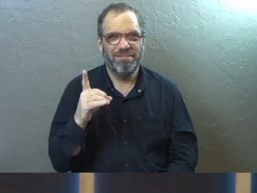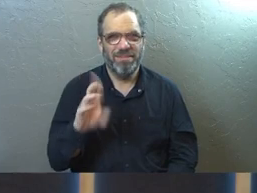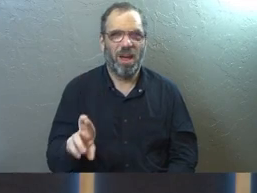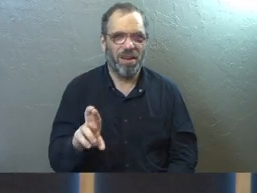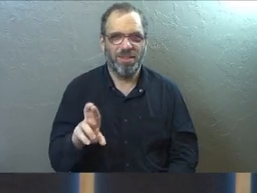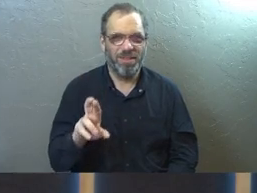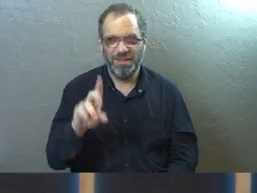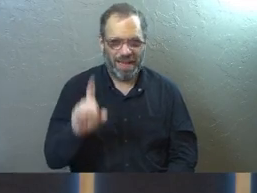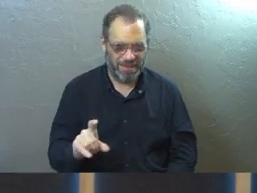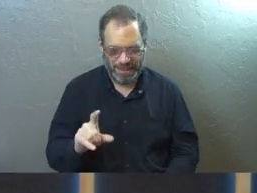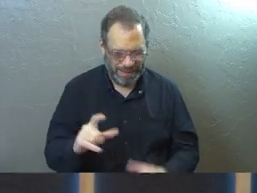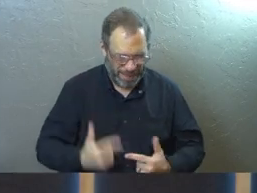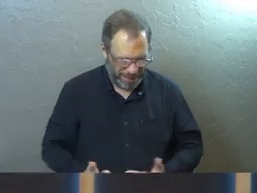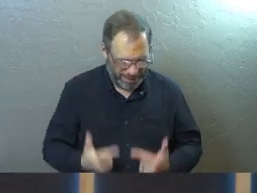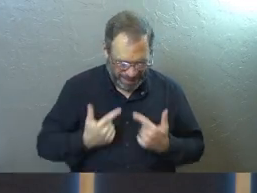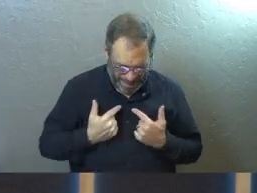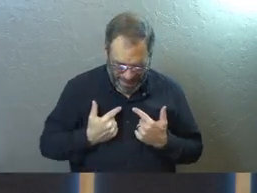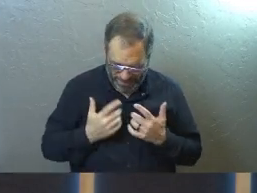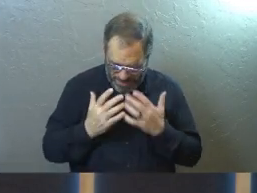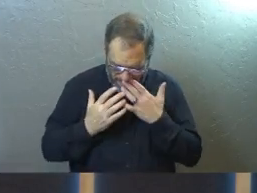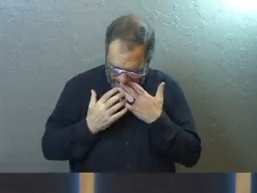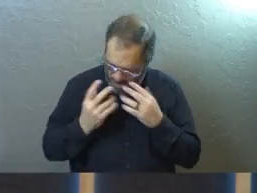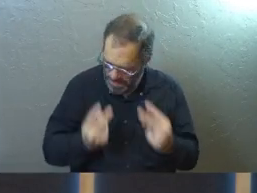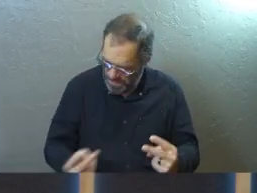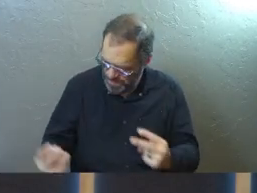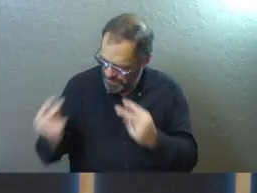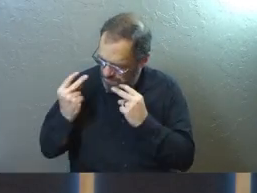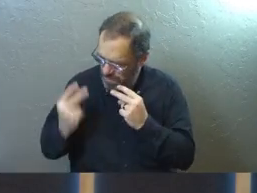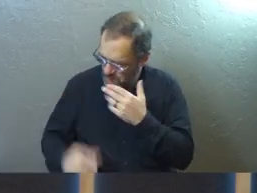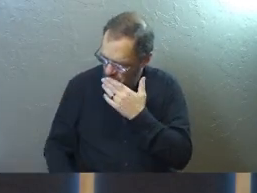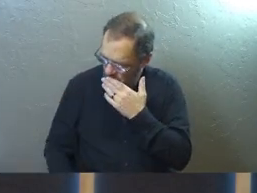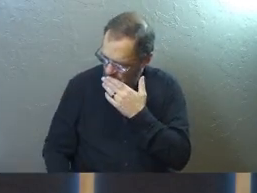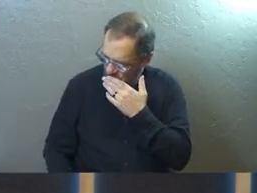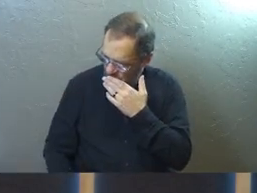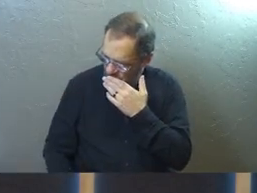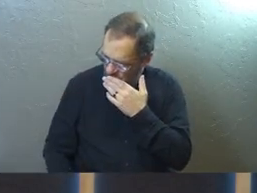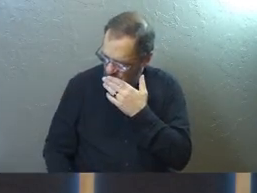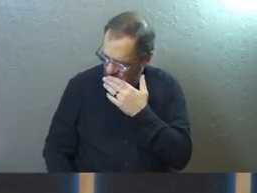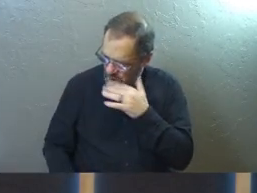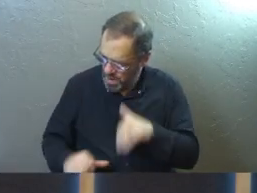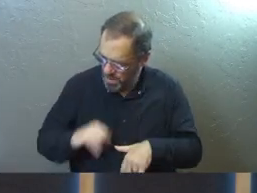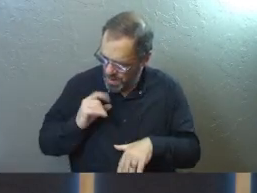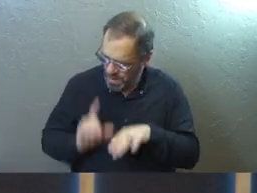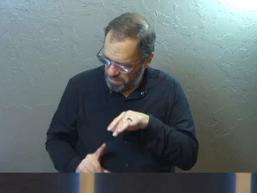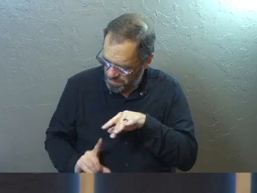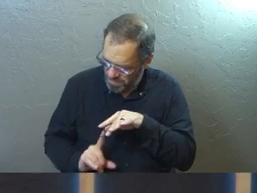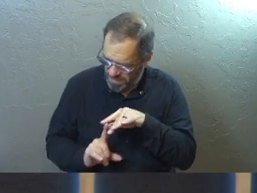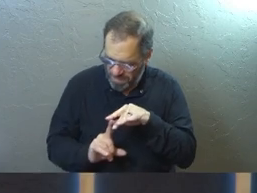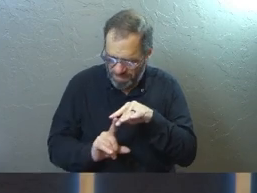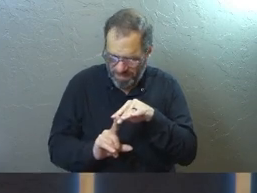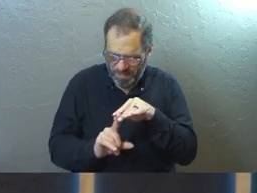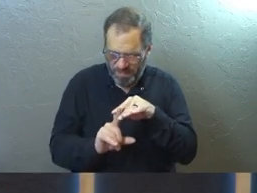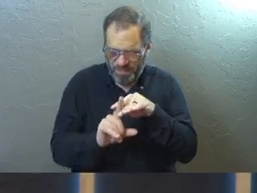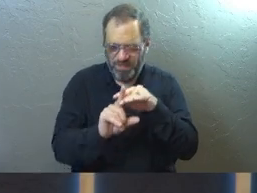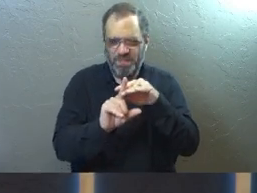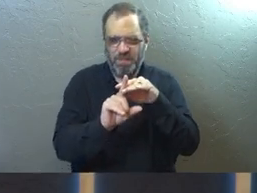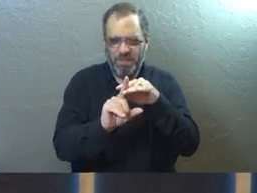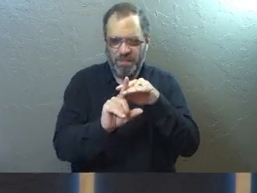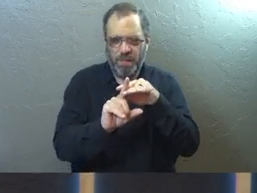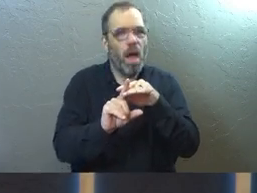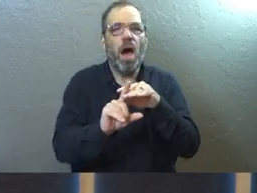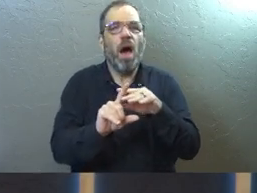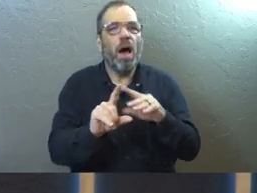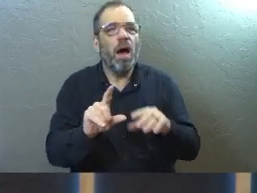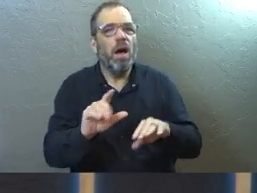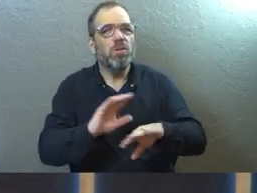As you're going through your life and having interactions and you see pride start to creep up, don't